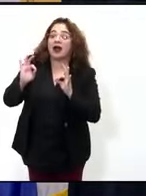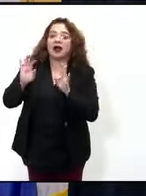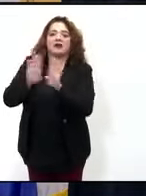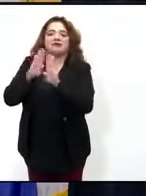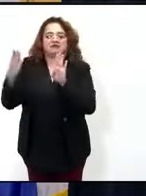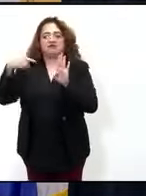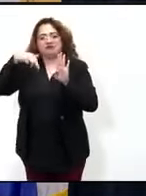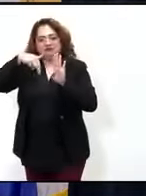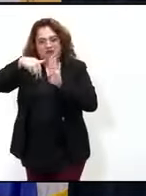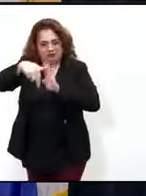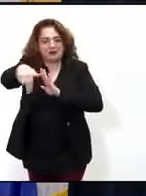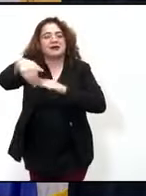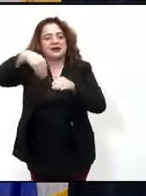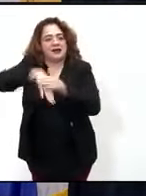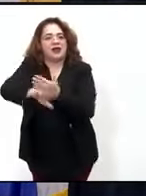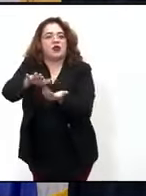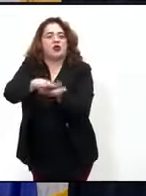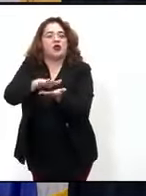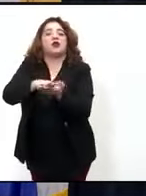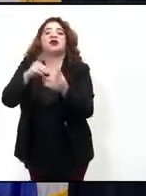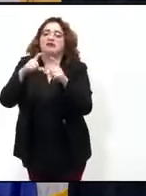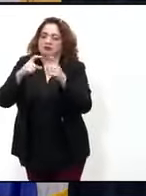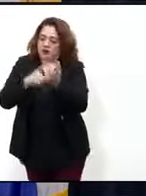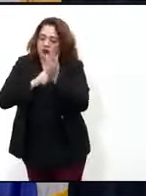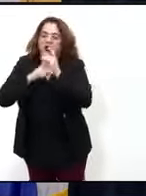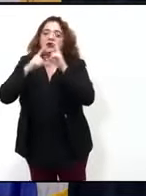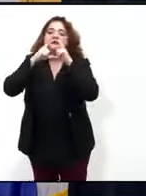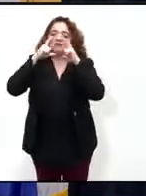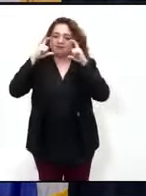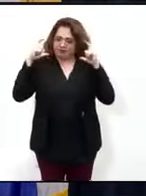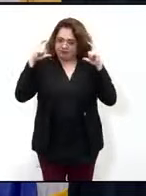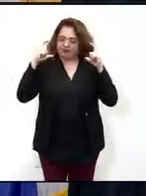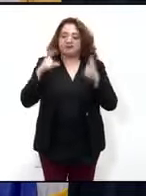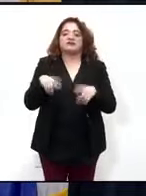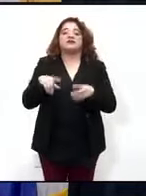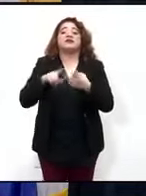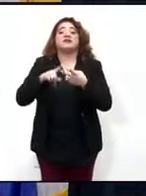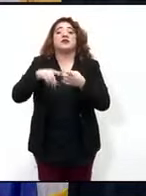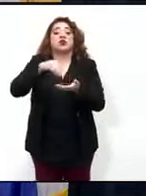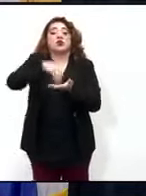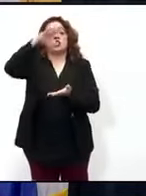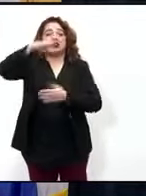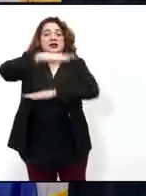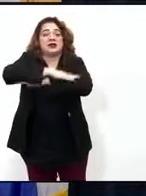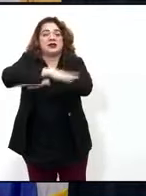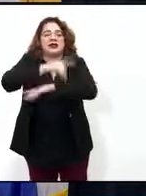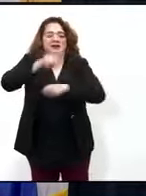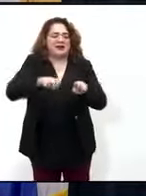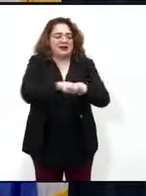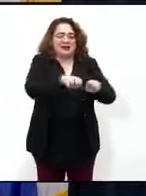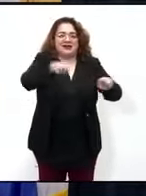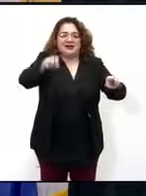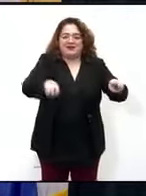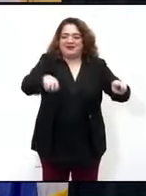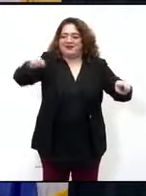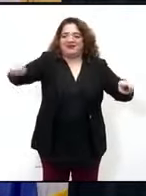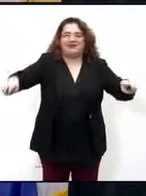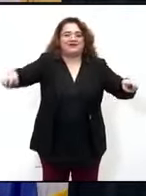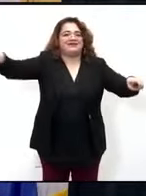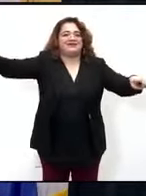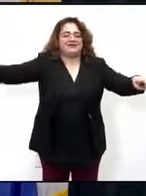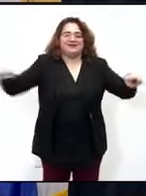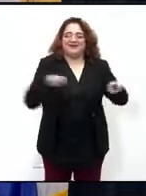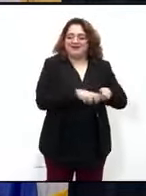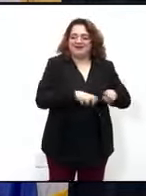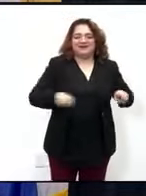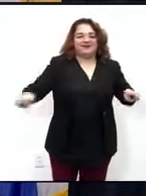Students will be required to wear a face covering and students desks will be six feet apart from one another. Each of our facilities down to